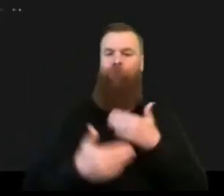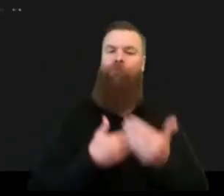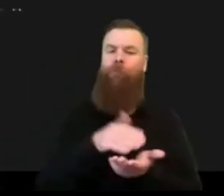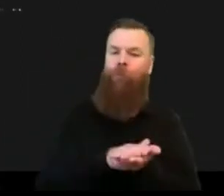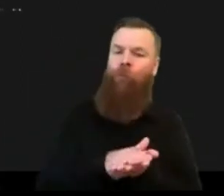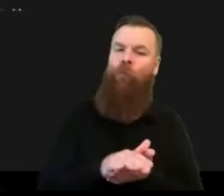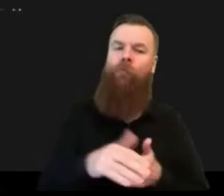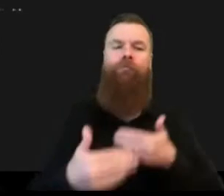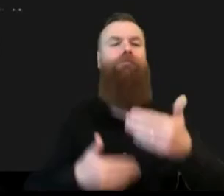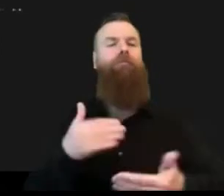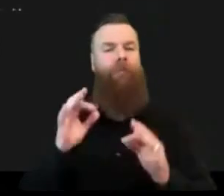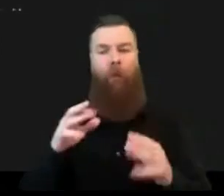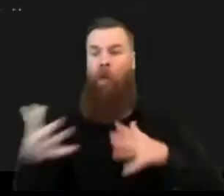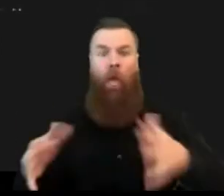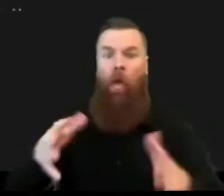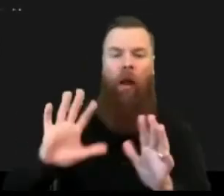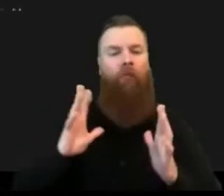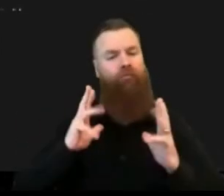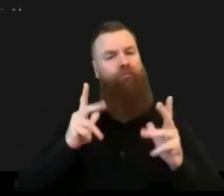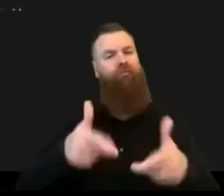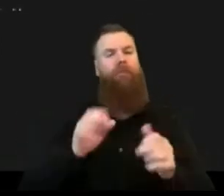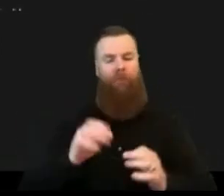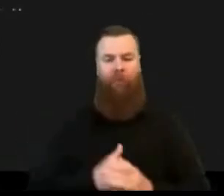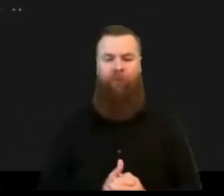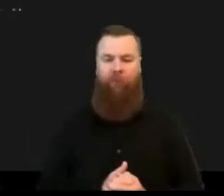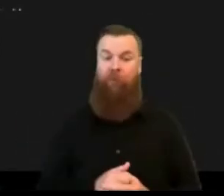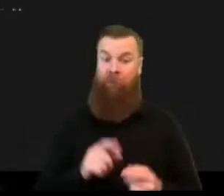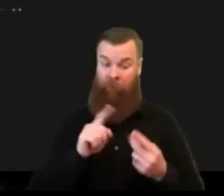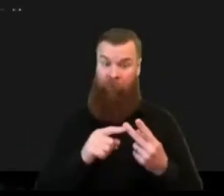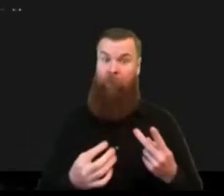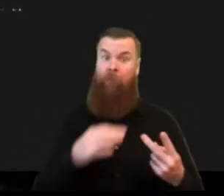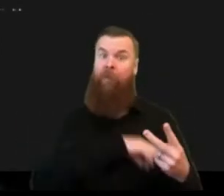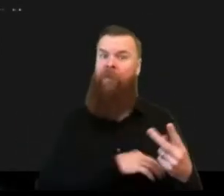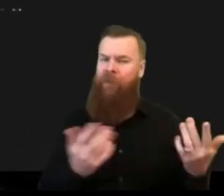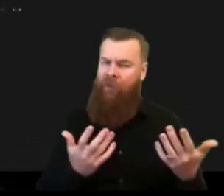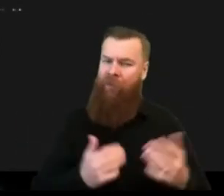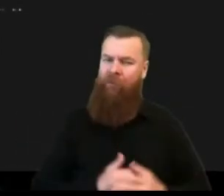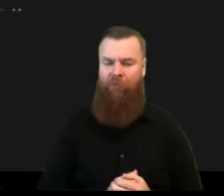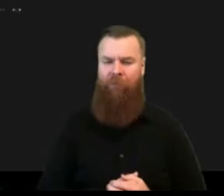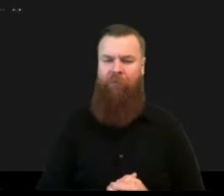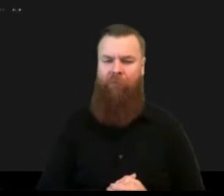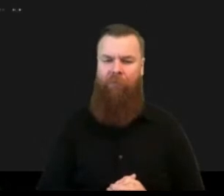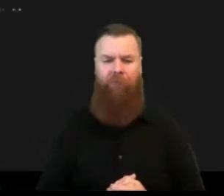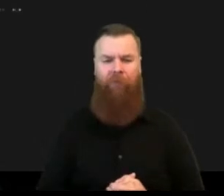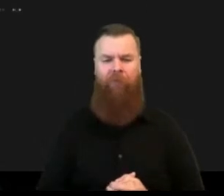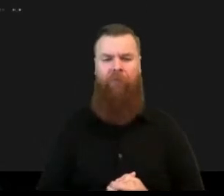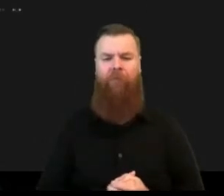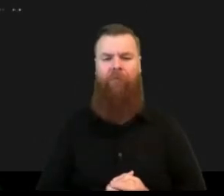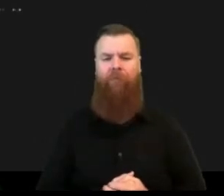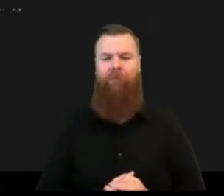benefit that i have here is that it will allow uh that through the knowledge of